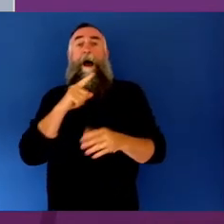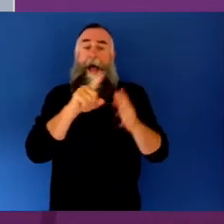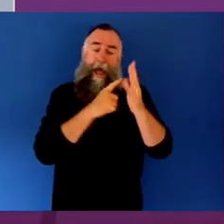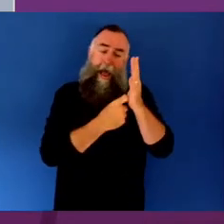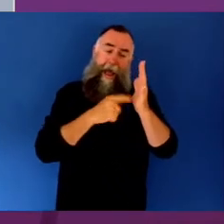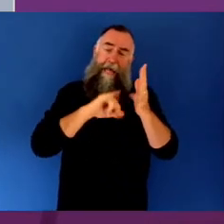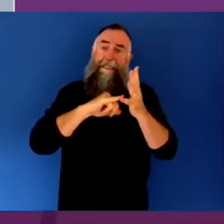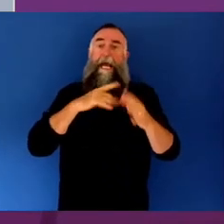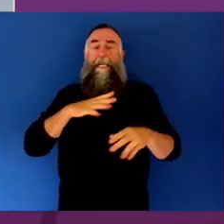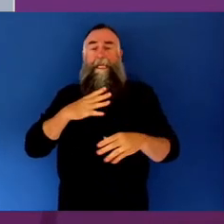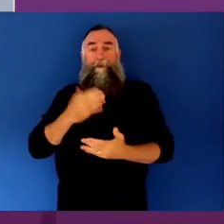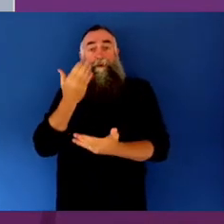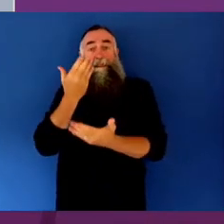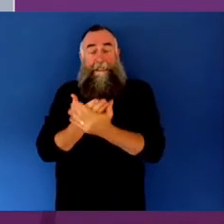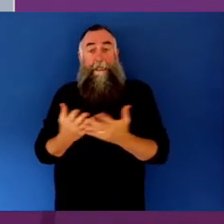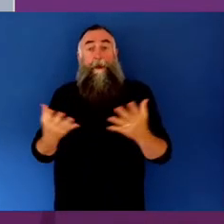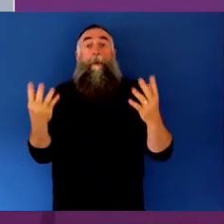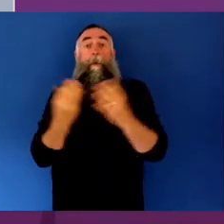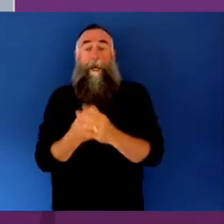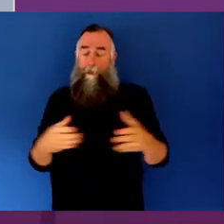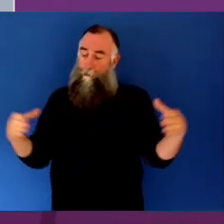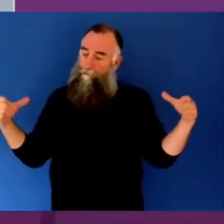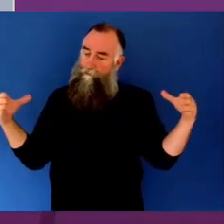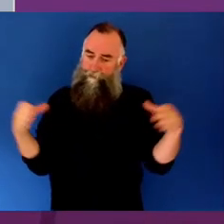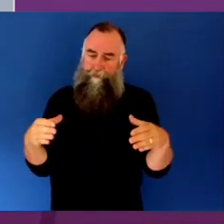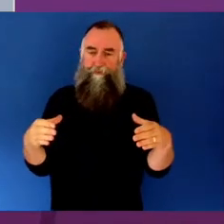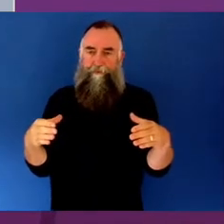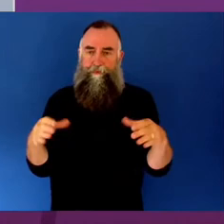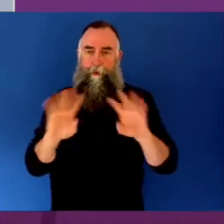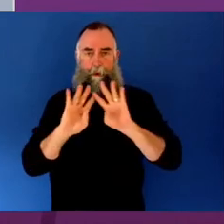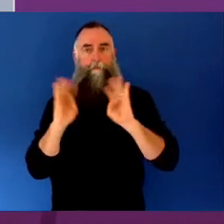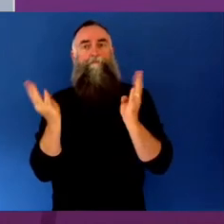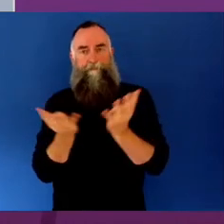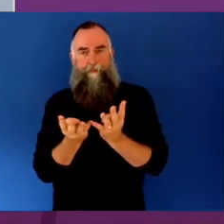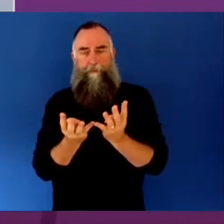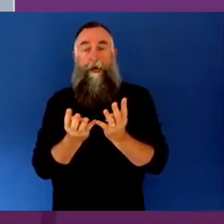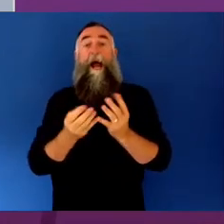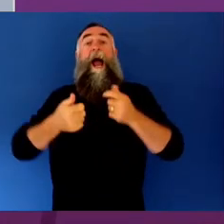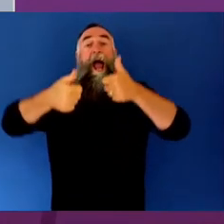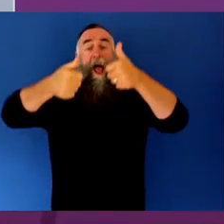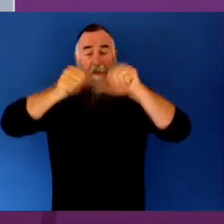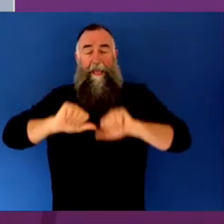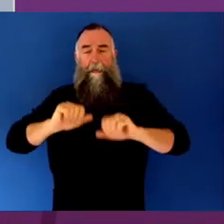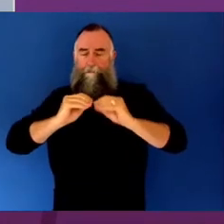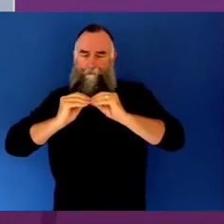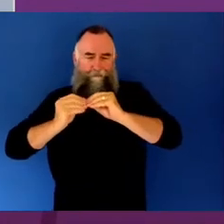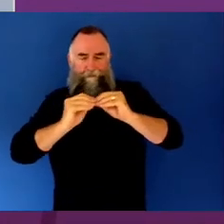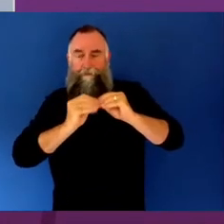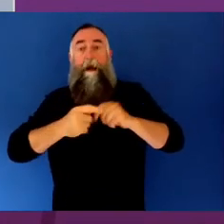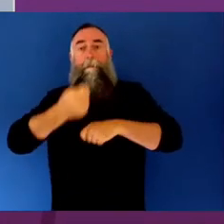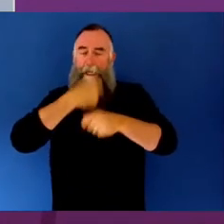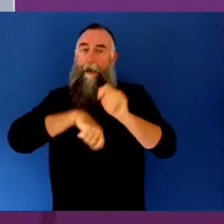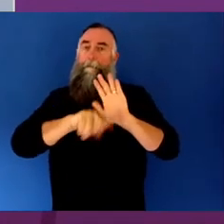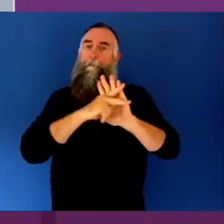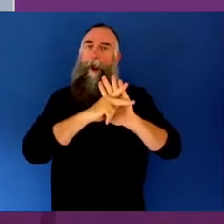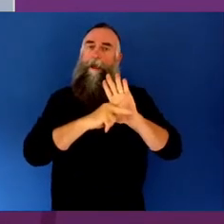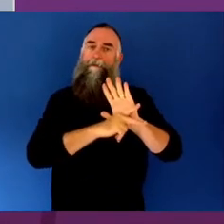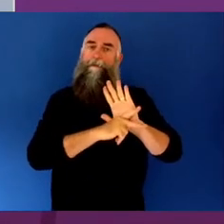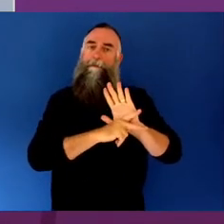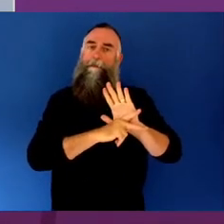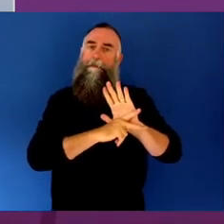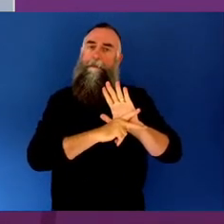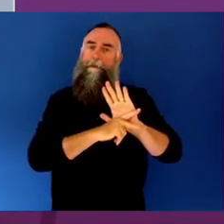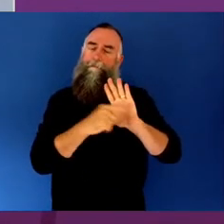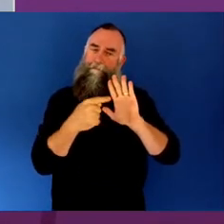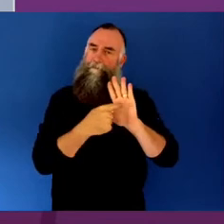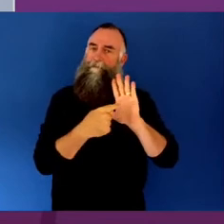presenting the evidence in a way that can be translated into policy. And in my experience, very